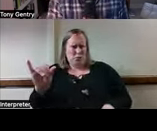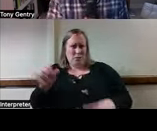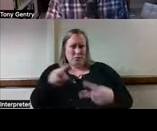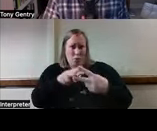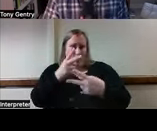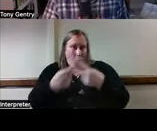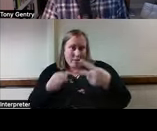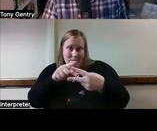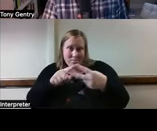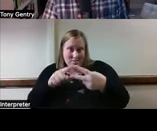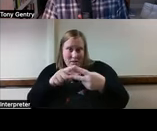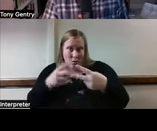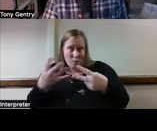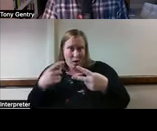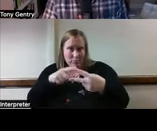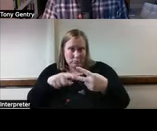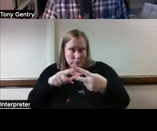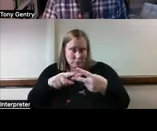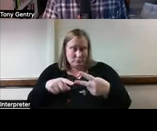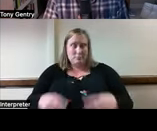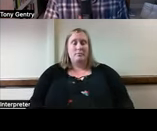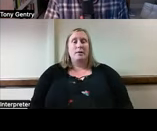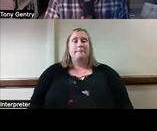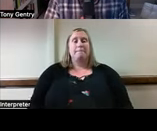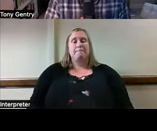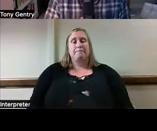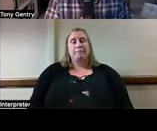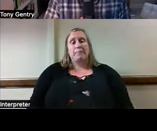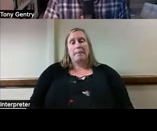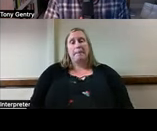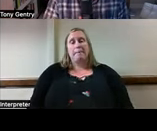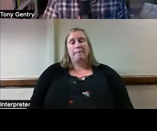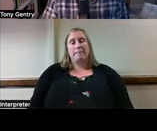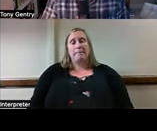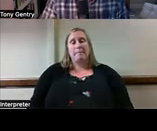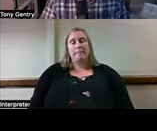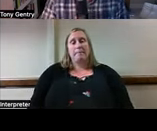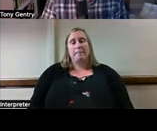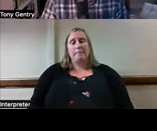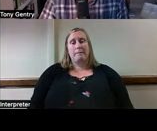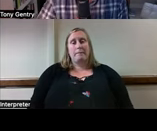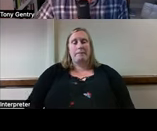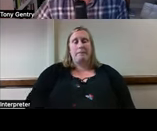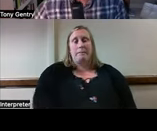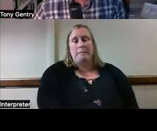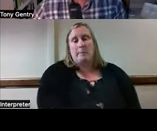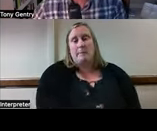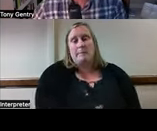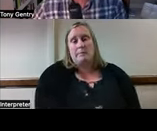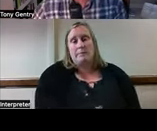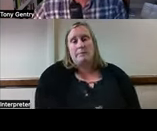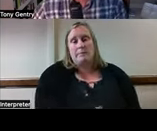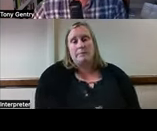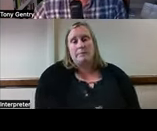the one hand, on the other hand is a good way to frame ethical dilemmas. And I think you're understanding what you think, what you're talking about there. see other